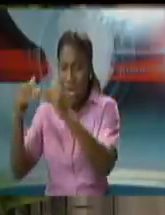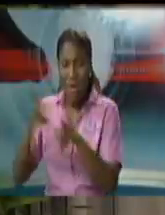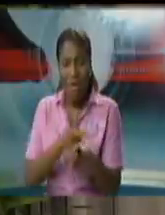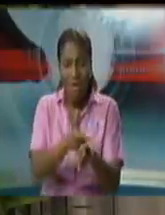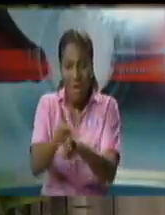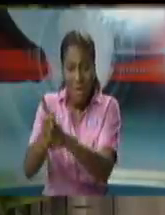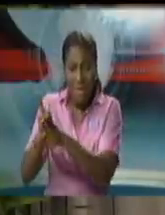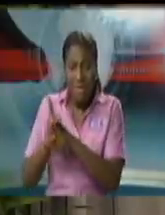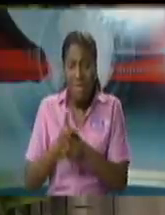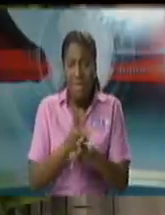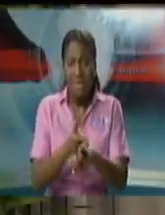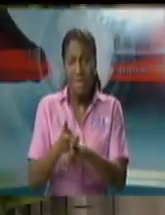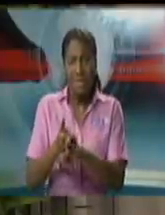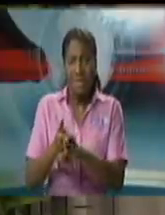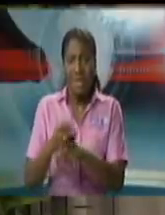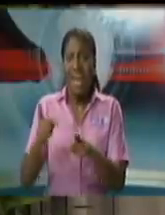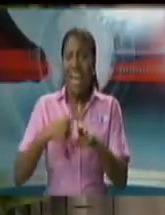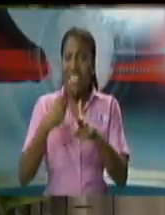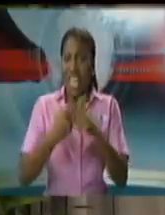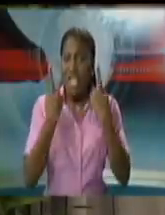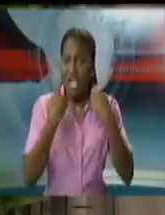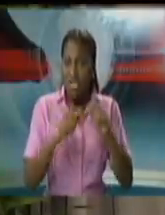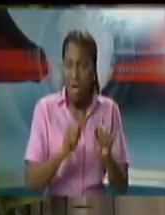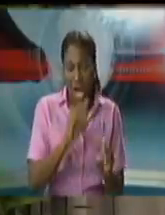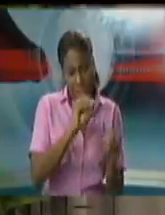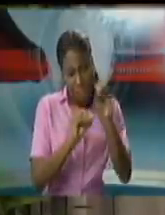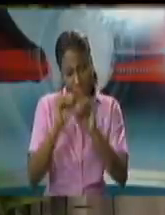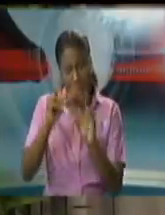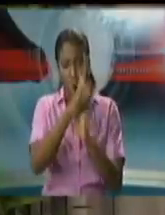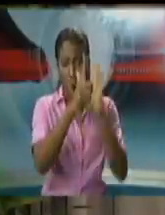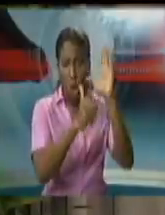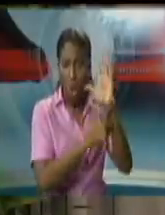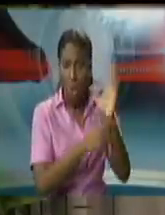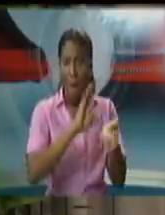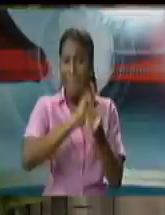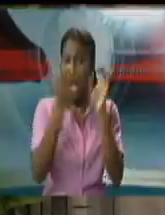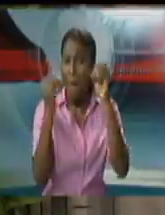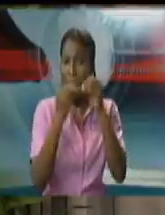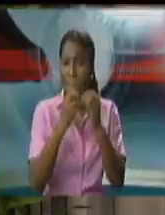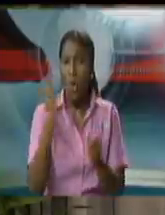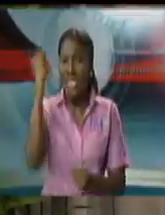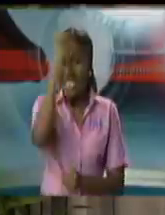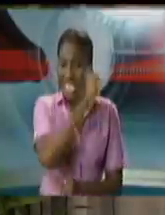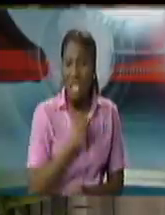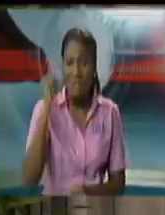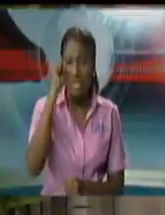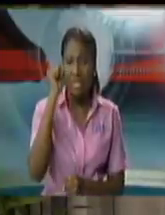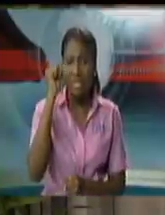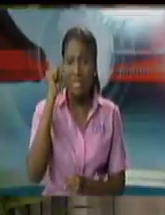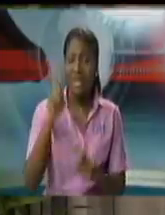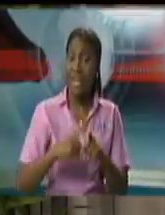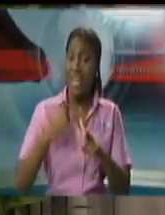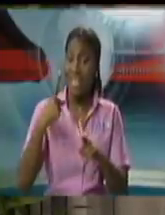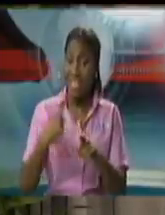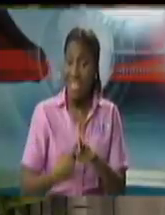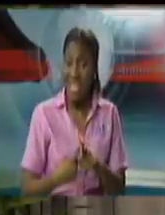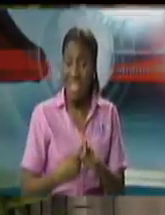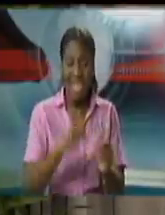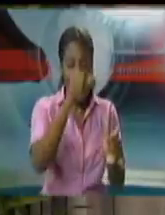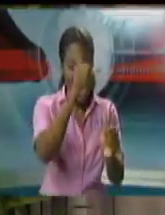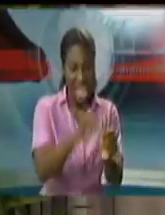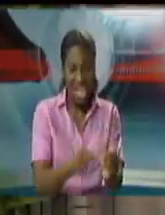the waters or making the laws more serious. We have taken a progressive approach and therefore the individual rights are